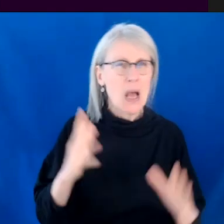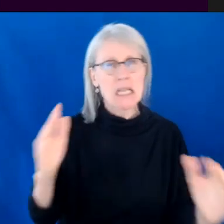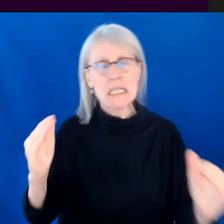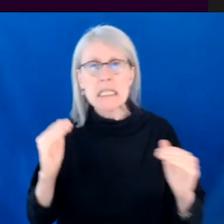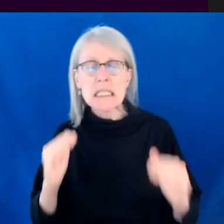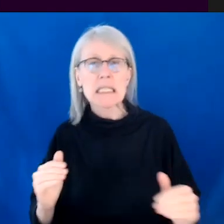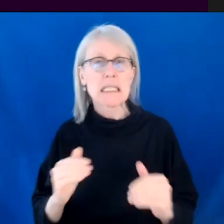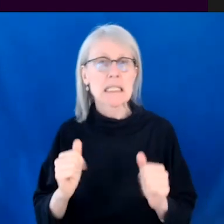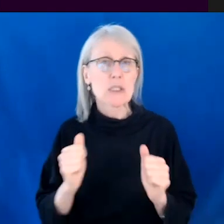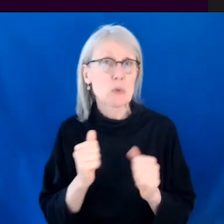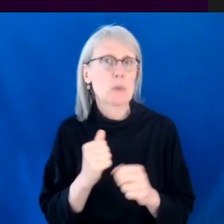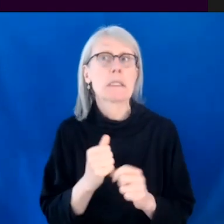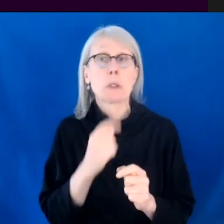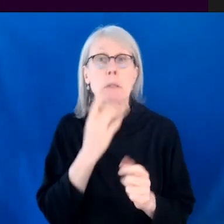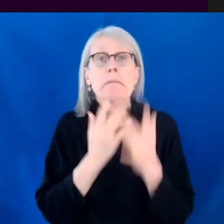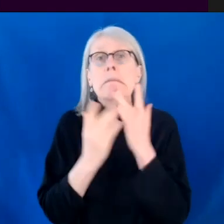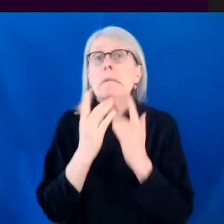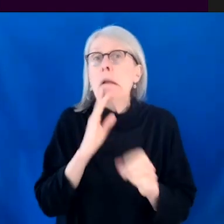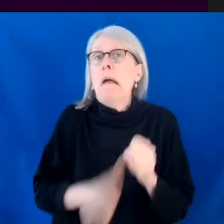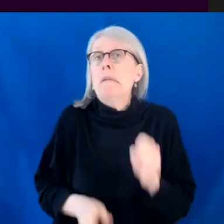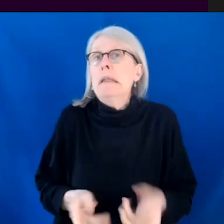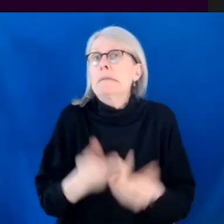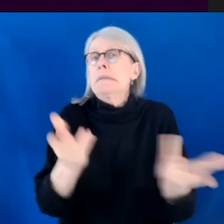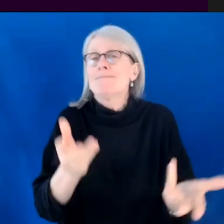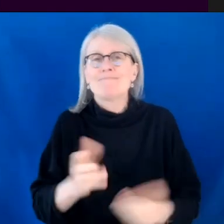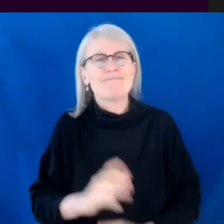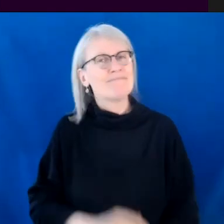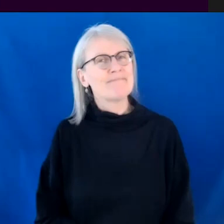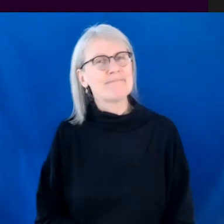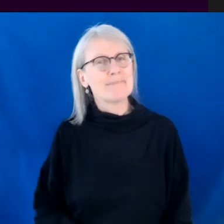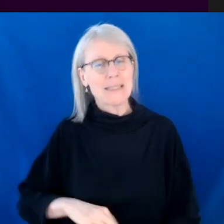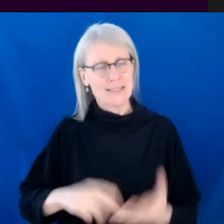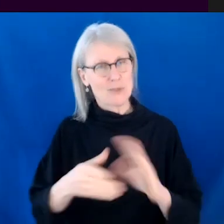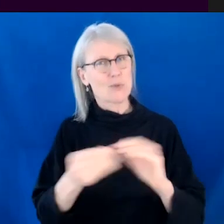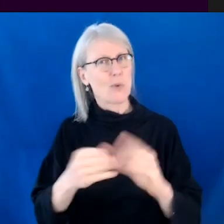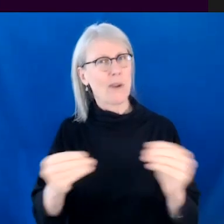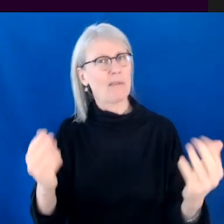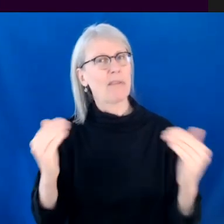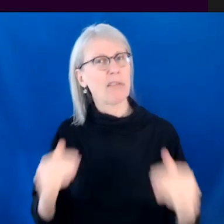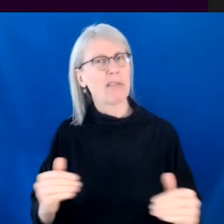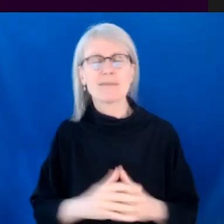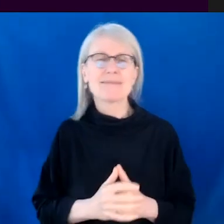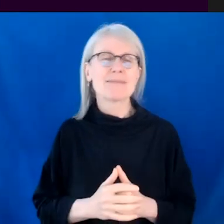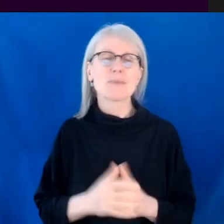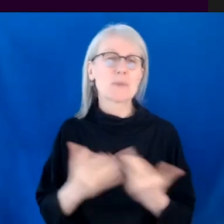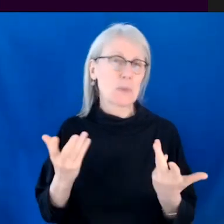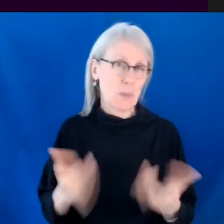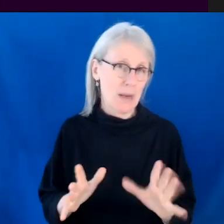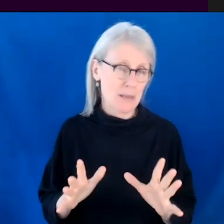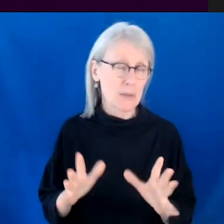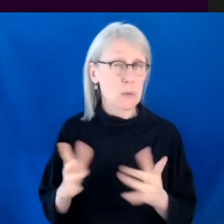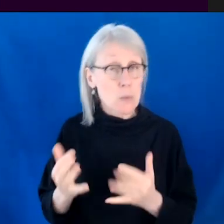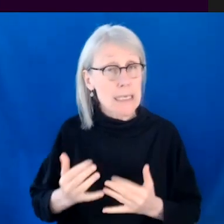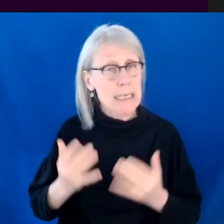just to get it made is it would be doing a disservice to the show itself. And so that's partially why we waited